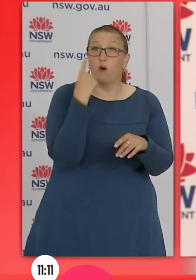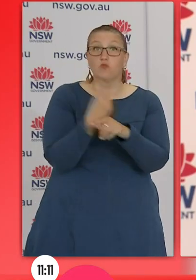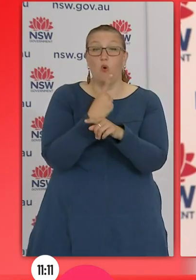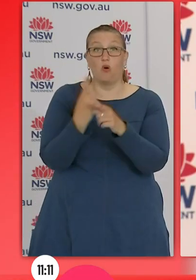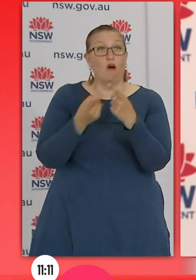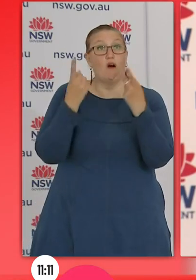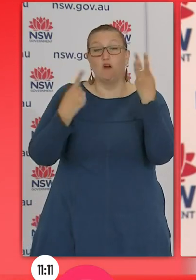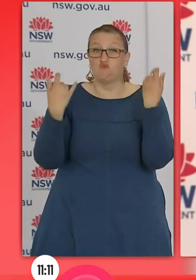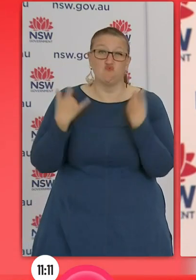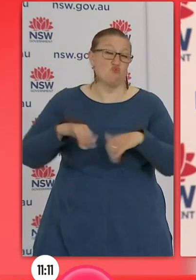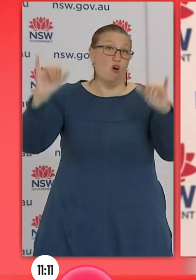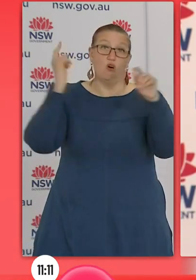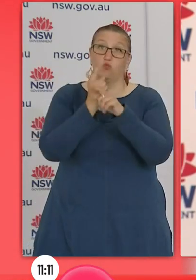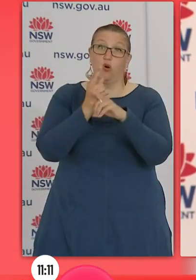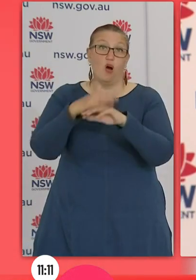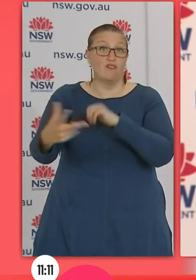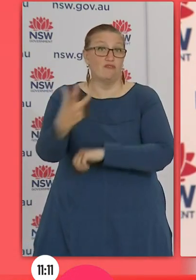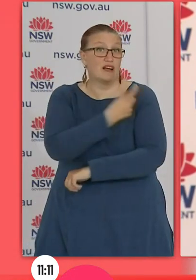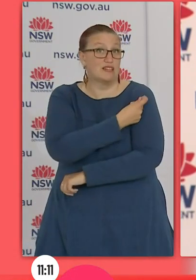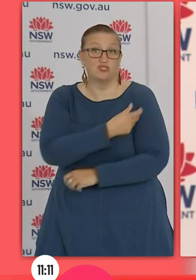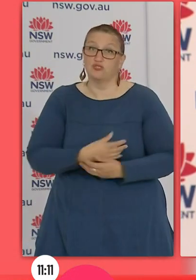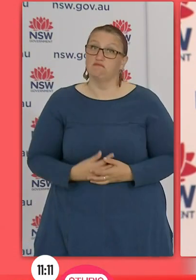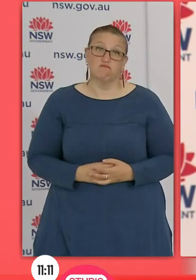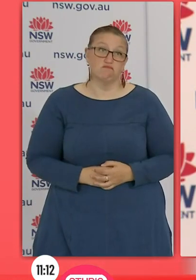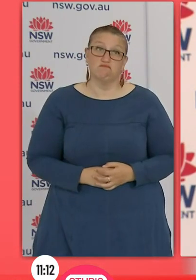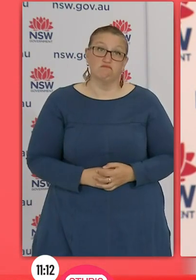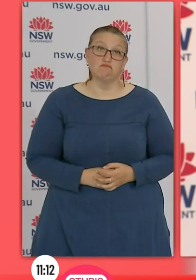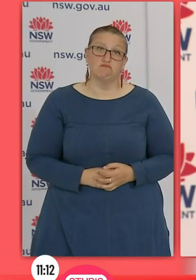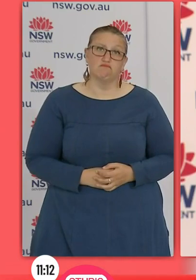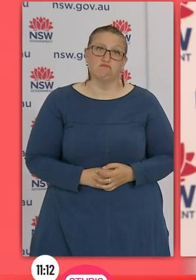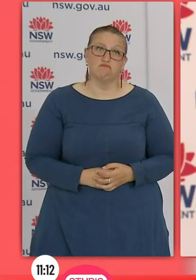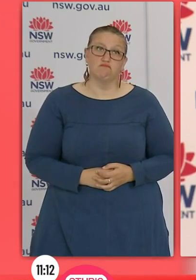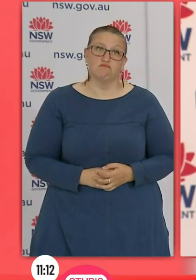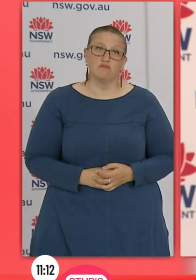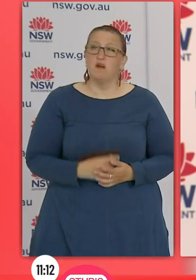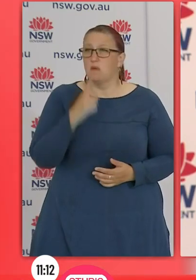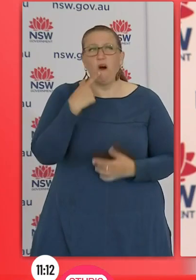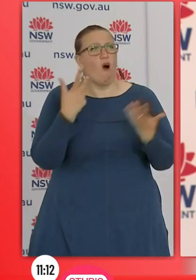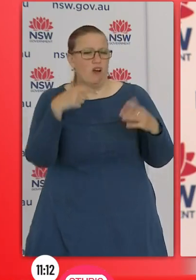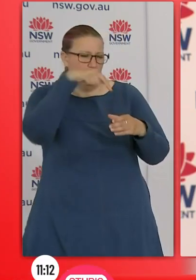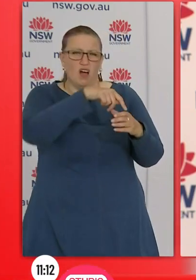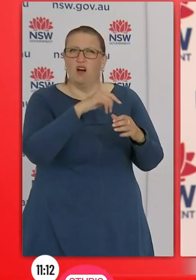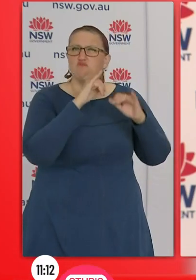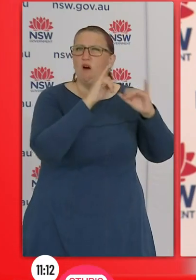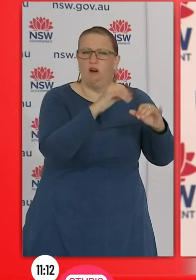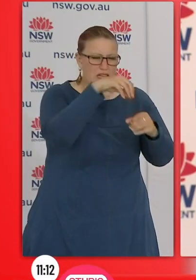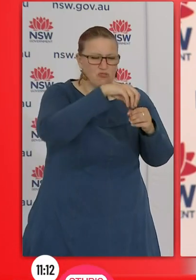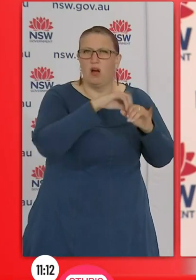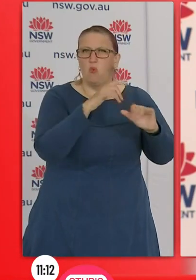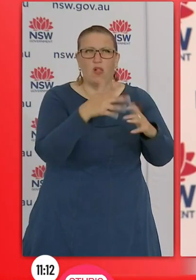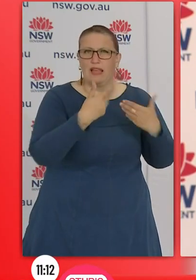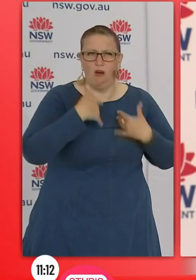early in the process of rollout, including the contents, the ingredients, all the myths about